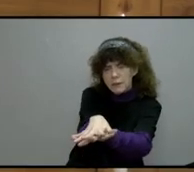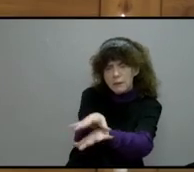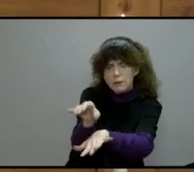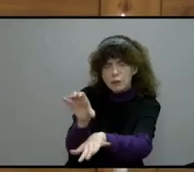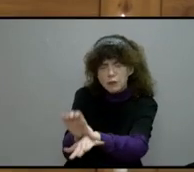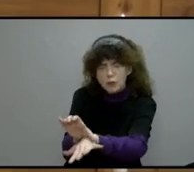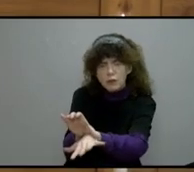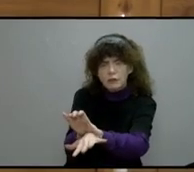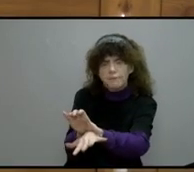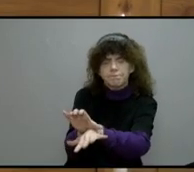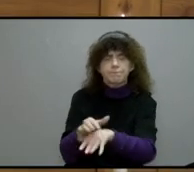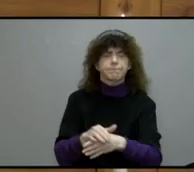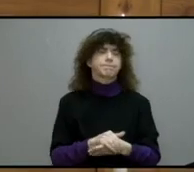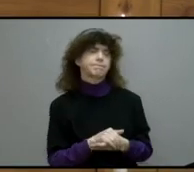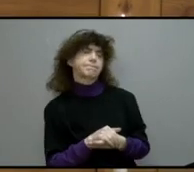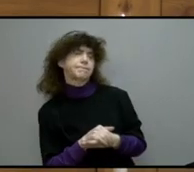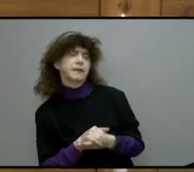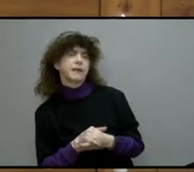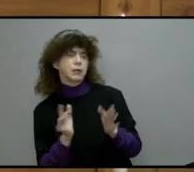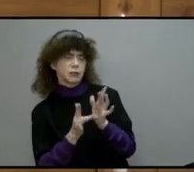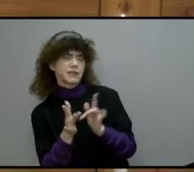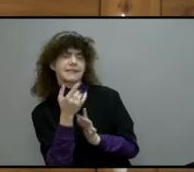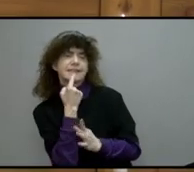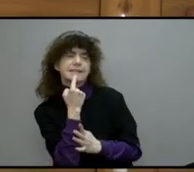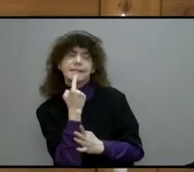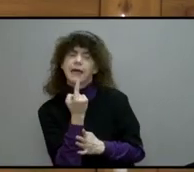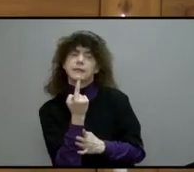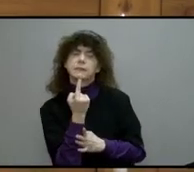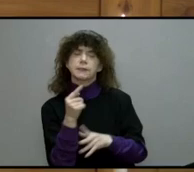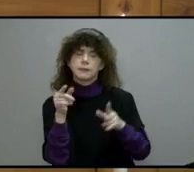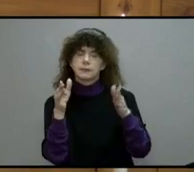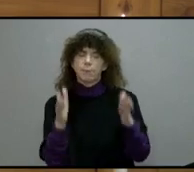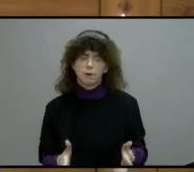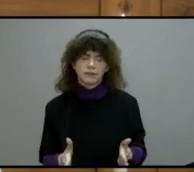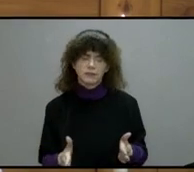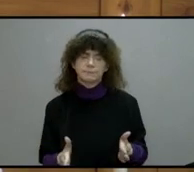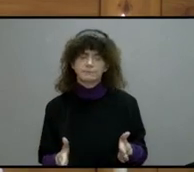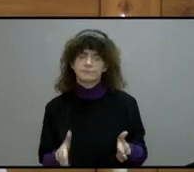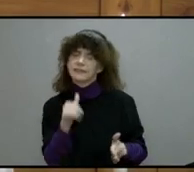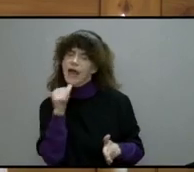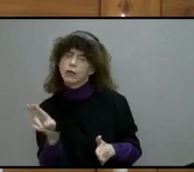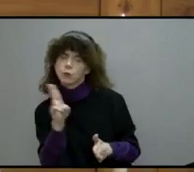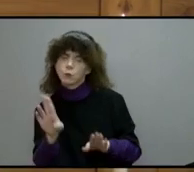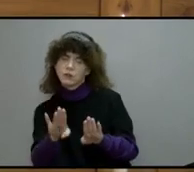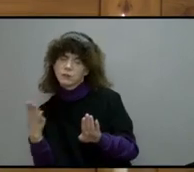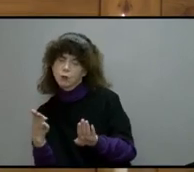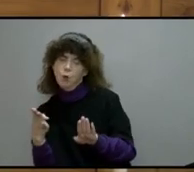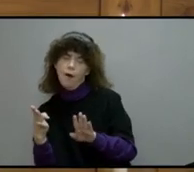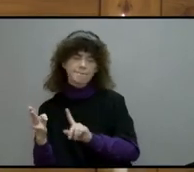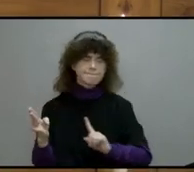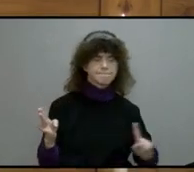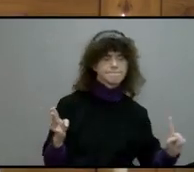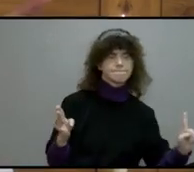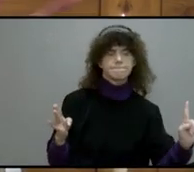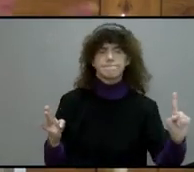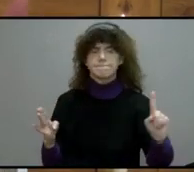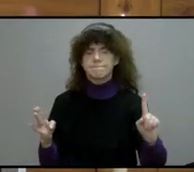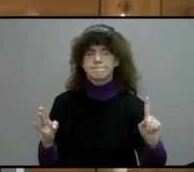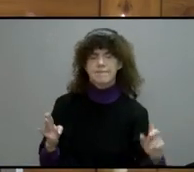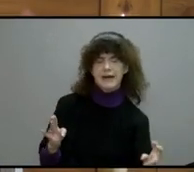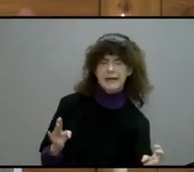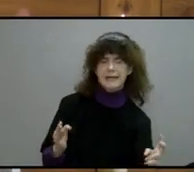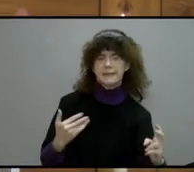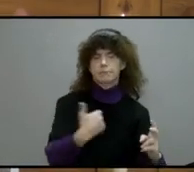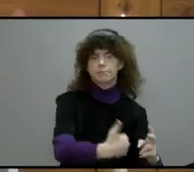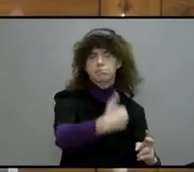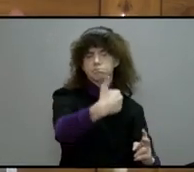When Jesus said, He who does not enter the sheepfold by the door, Jesus, but climbs in